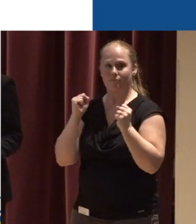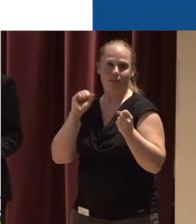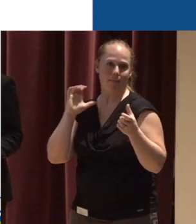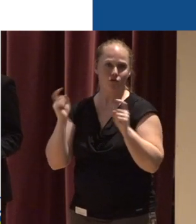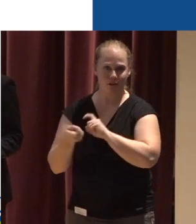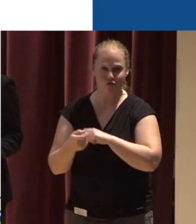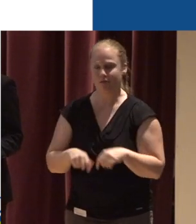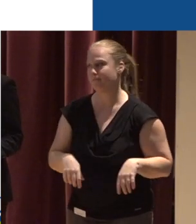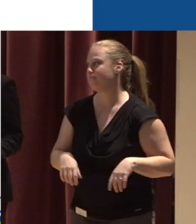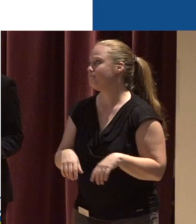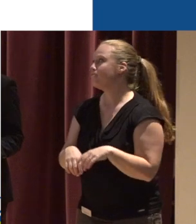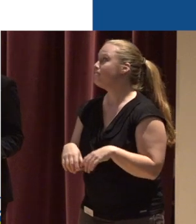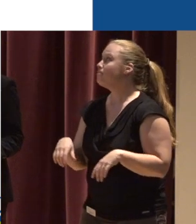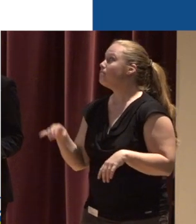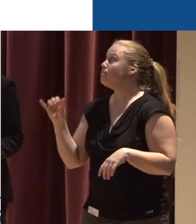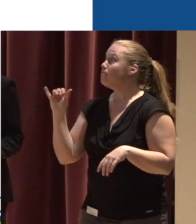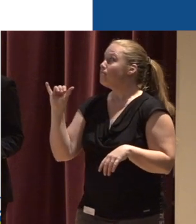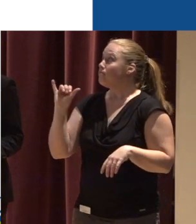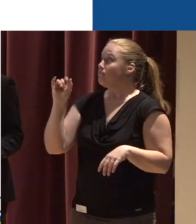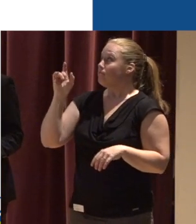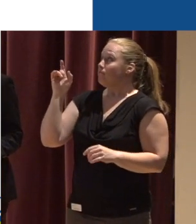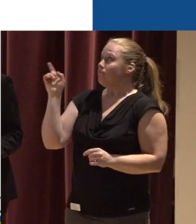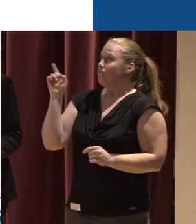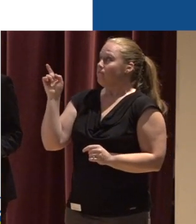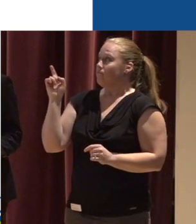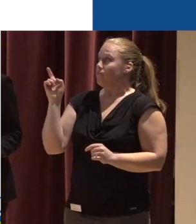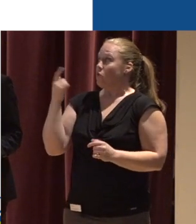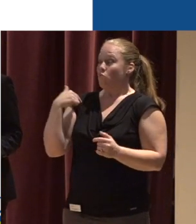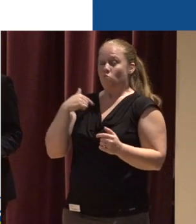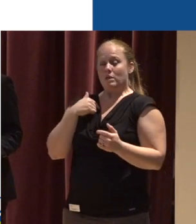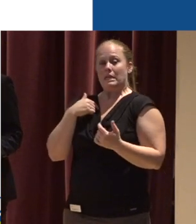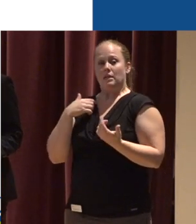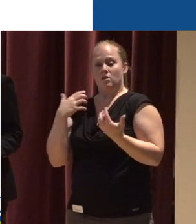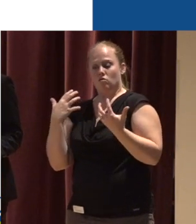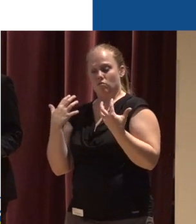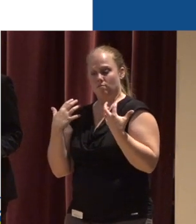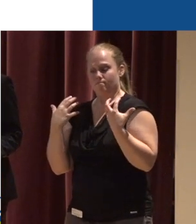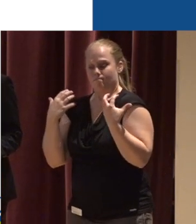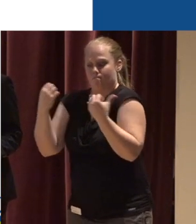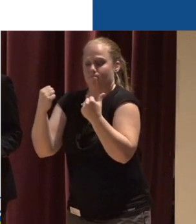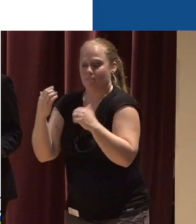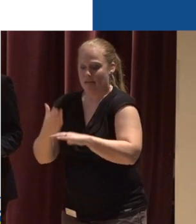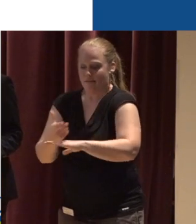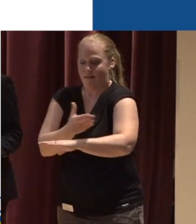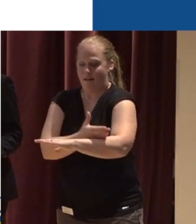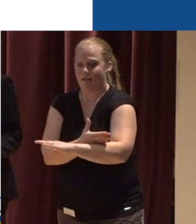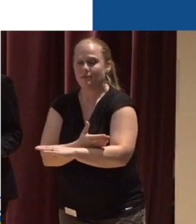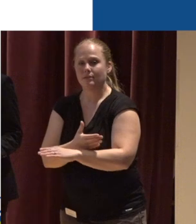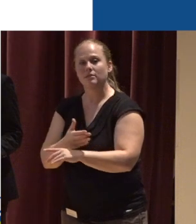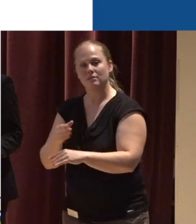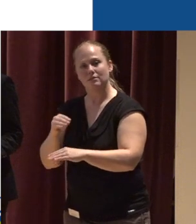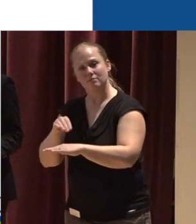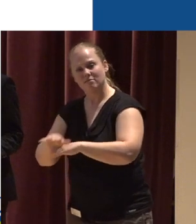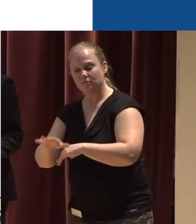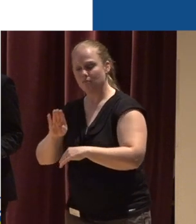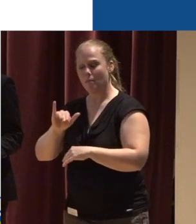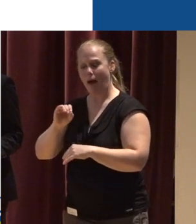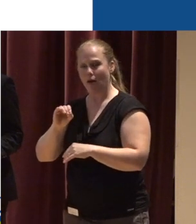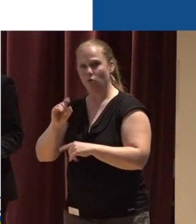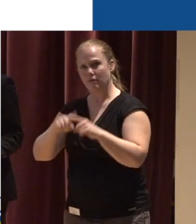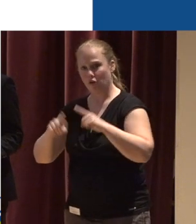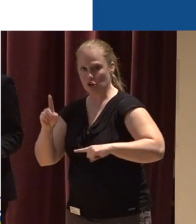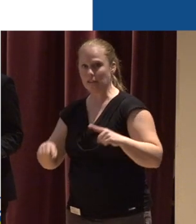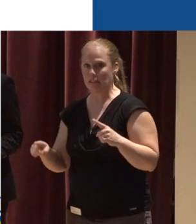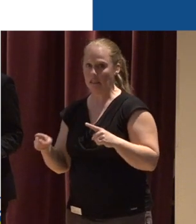We also, you know, this just touches on When we restore and enhance ecosystems We're really affecting biodiversity And we're increasing that dramatically